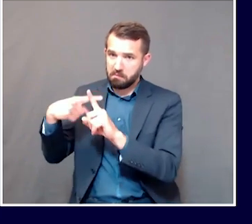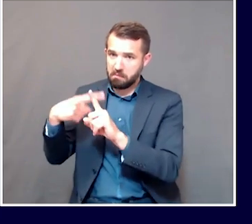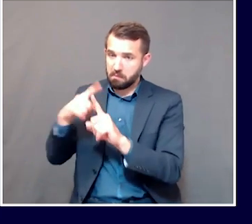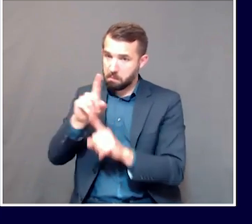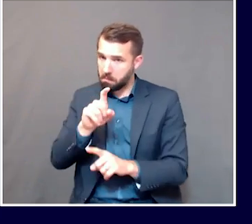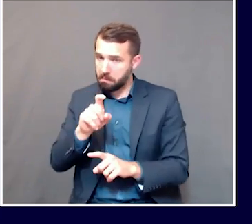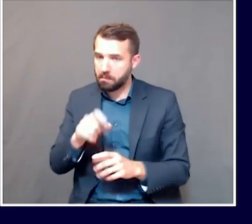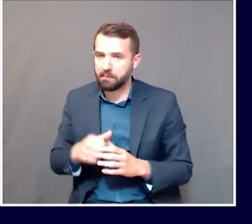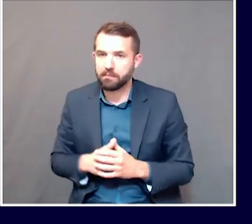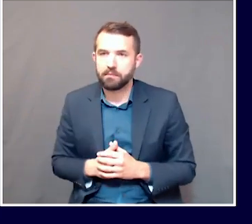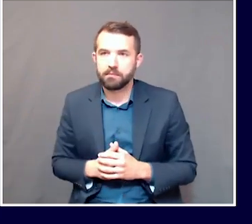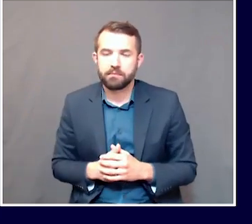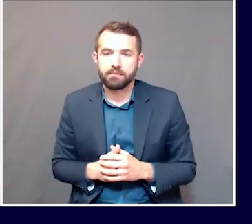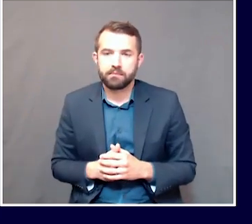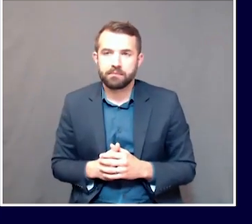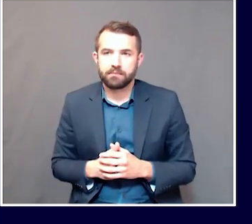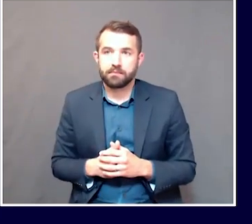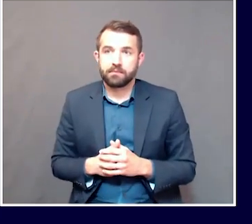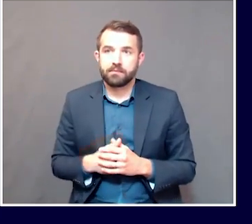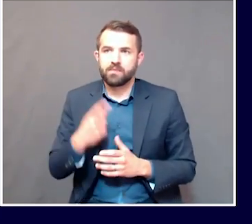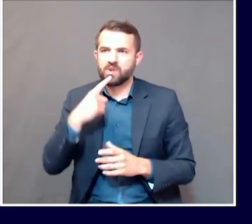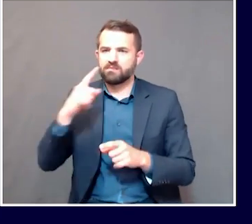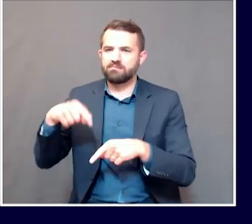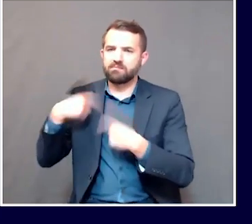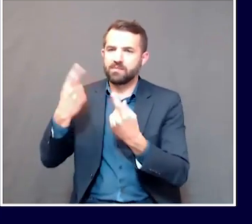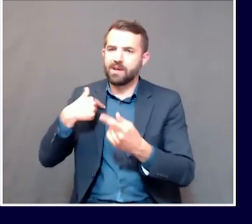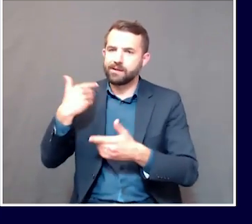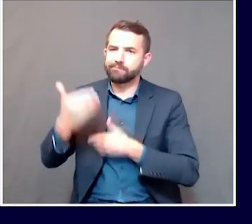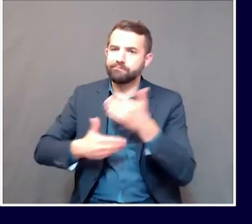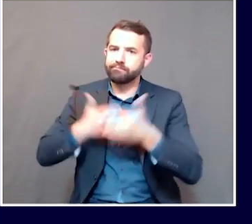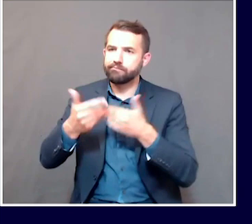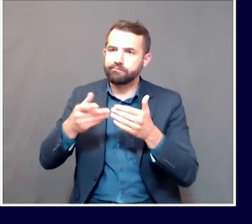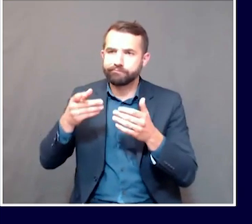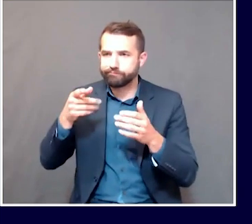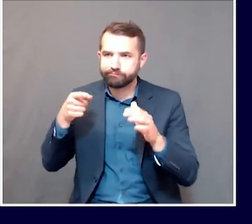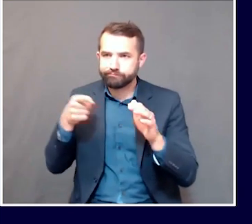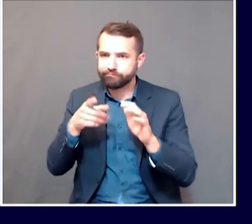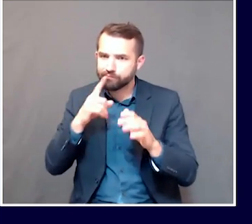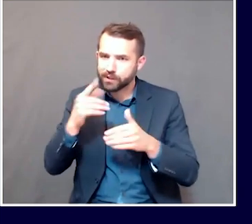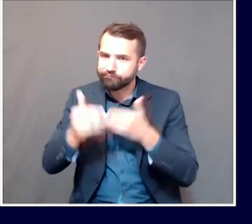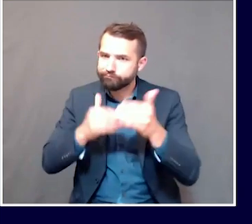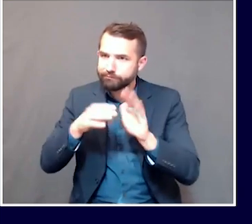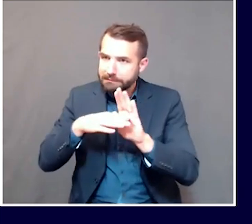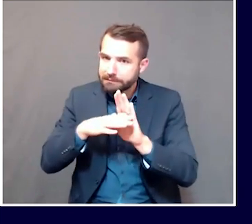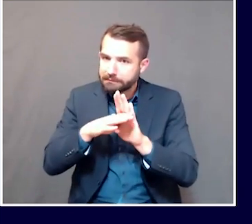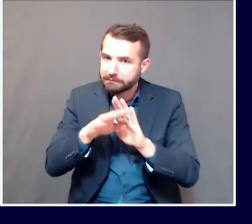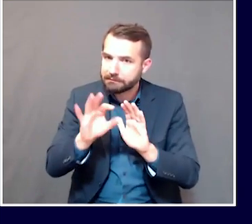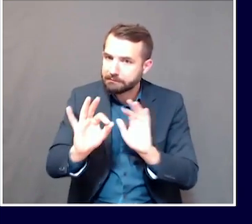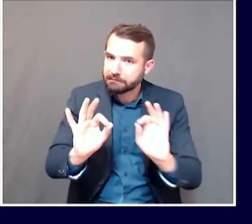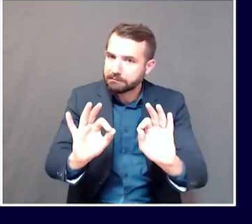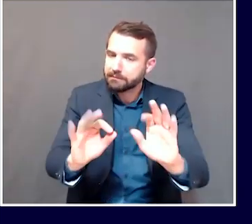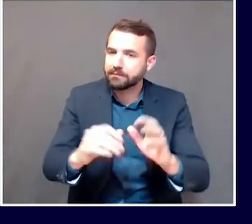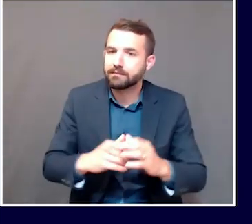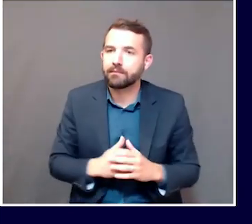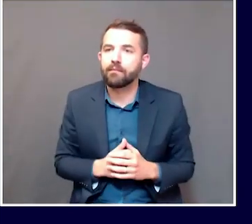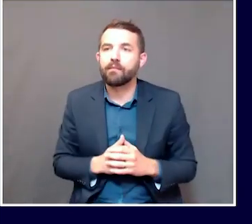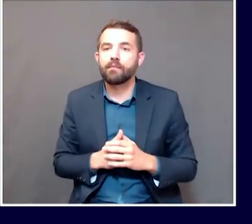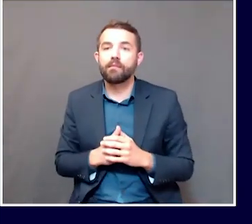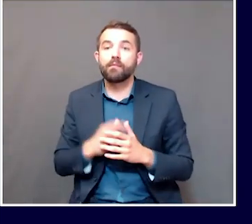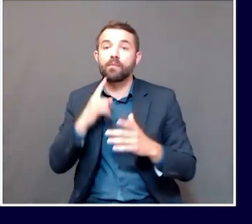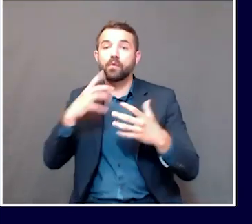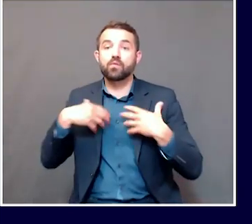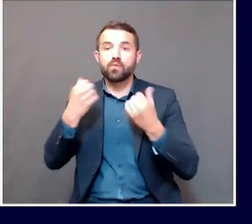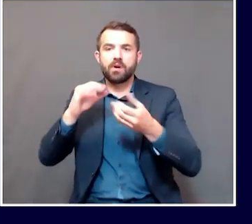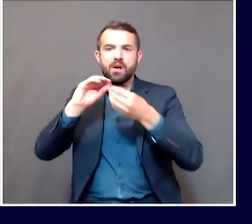And as you've said, we're going in the right direction. So my question really is, why would you attribute this kind of good recovery rate to? Does it have